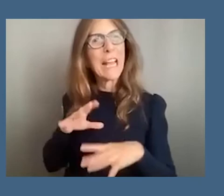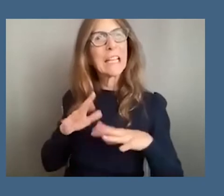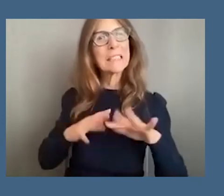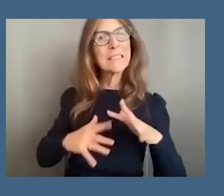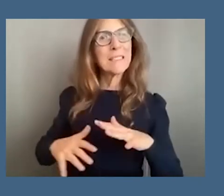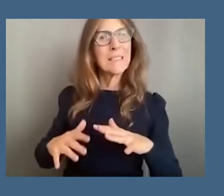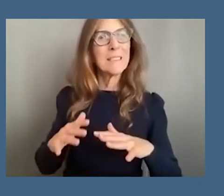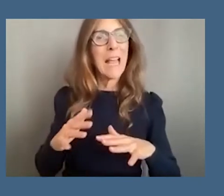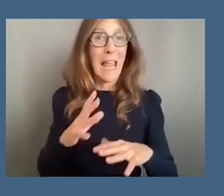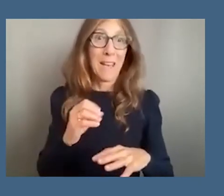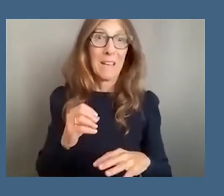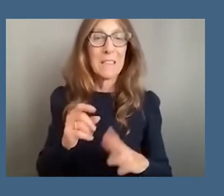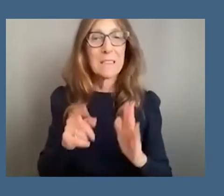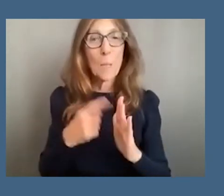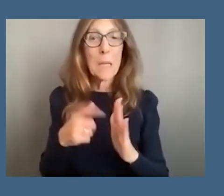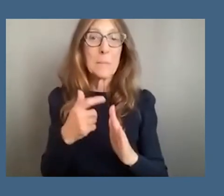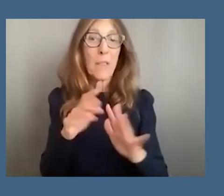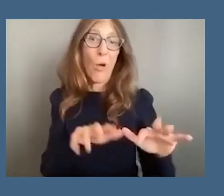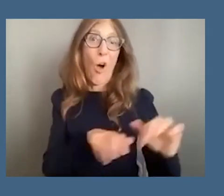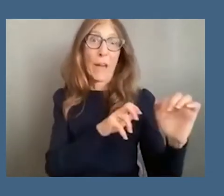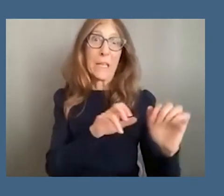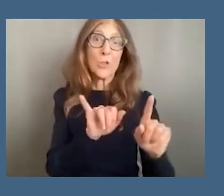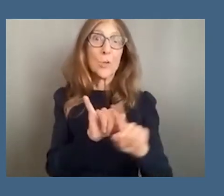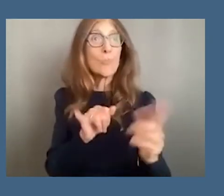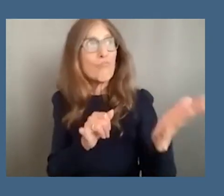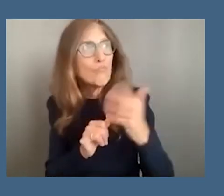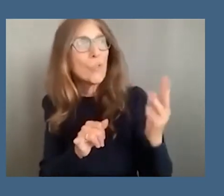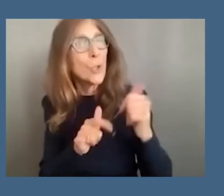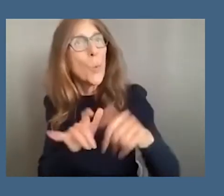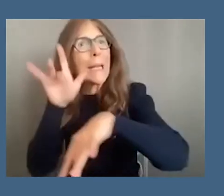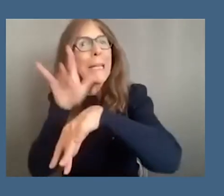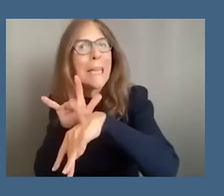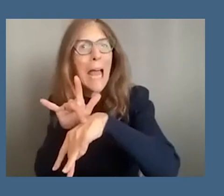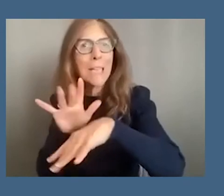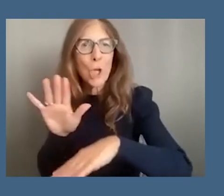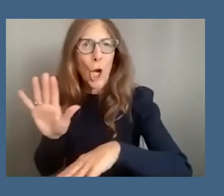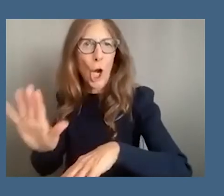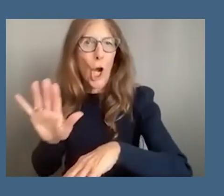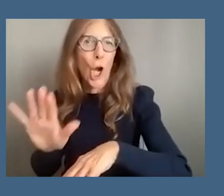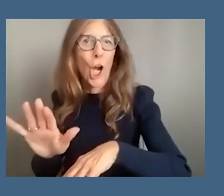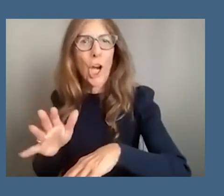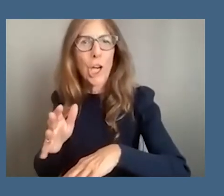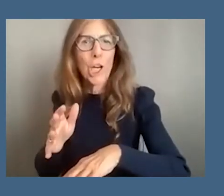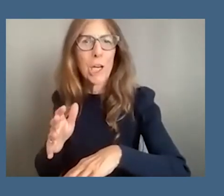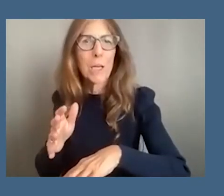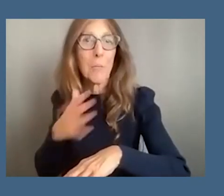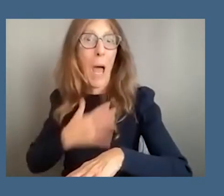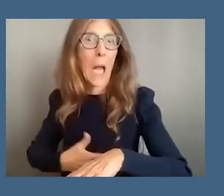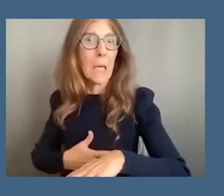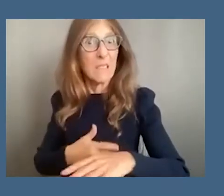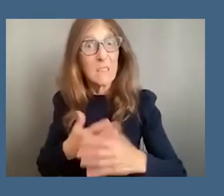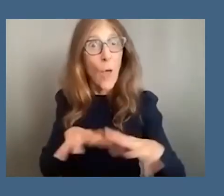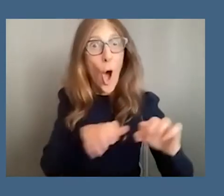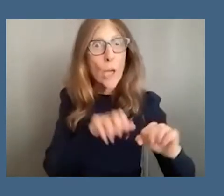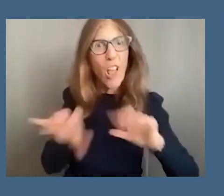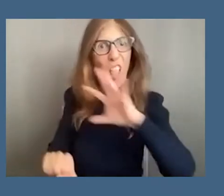uh and there are even moments in which the audience was invited to touch to basically grope her body in order